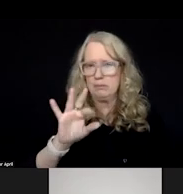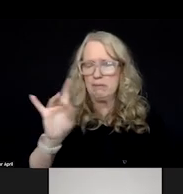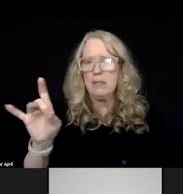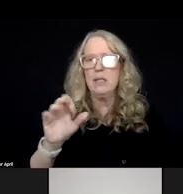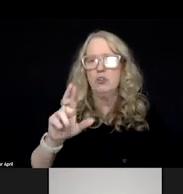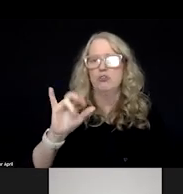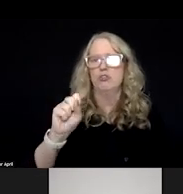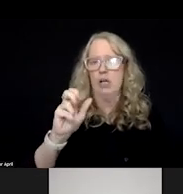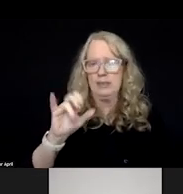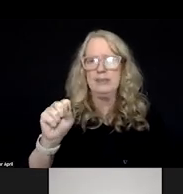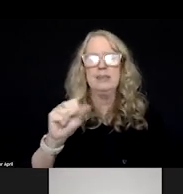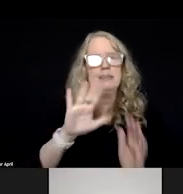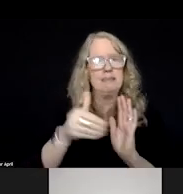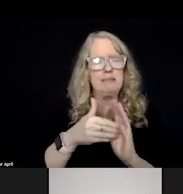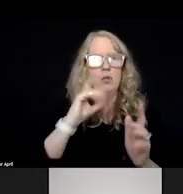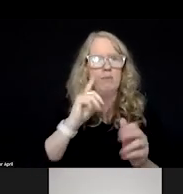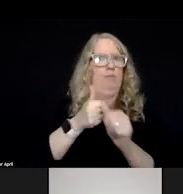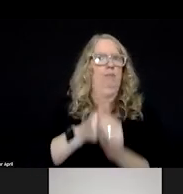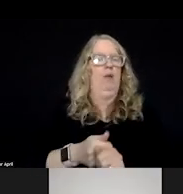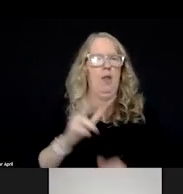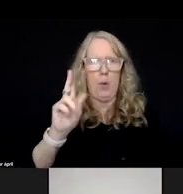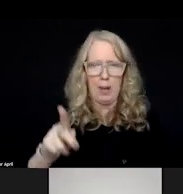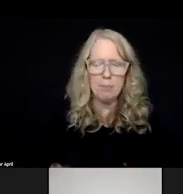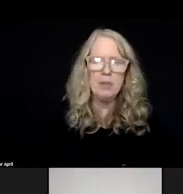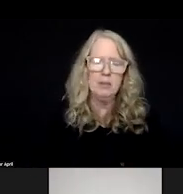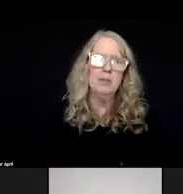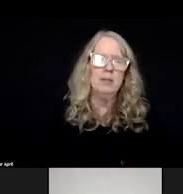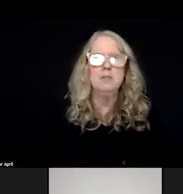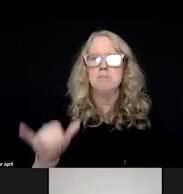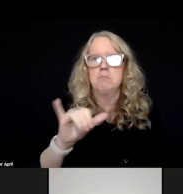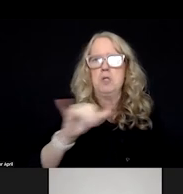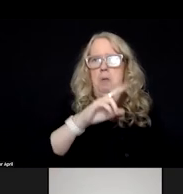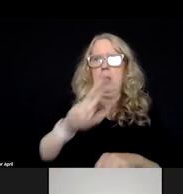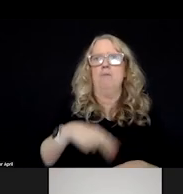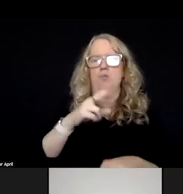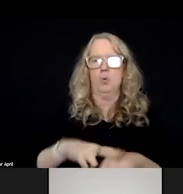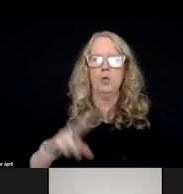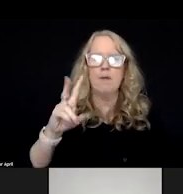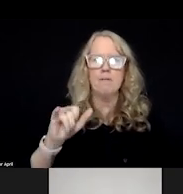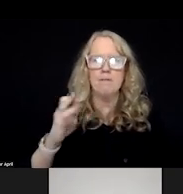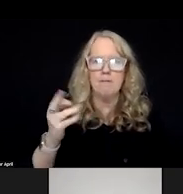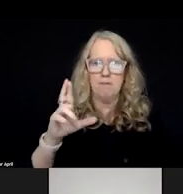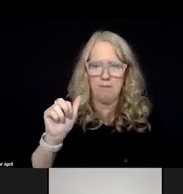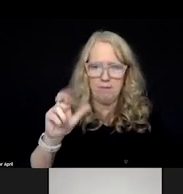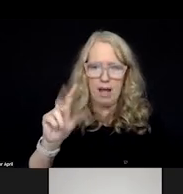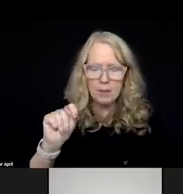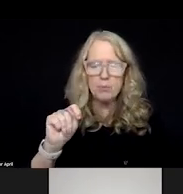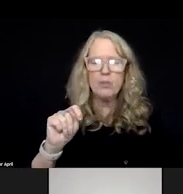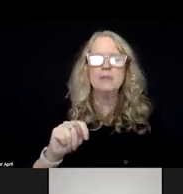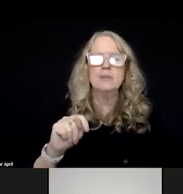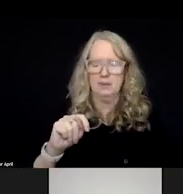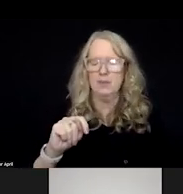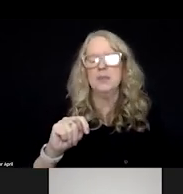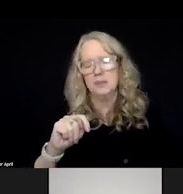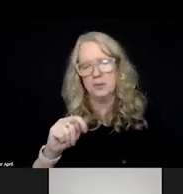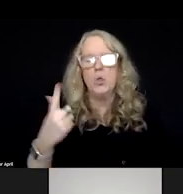center follow-up grants, as well, of course, as Vibrant. And so